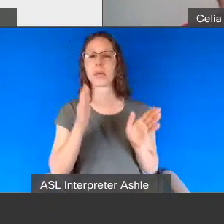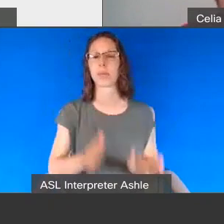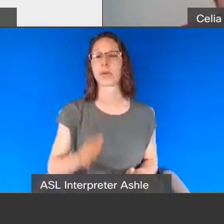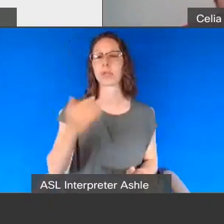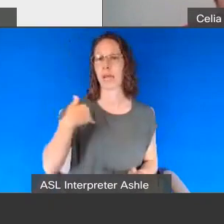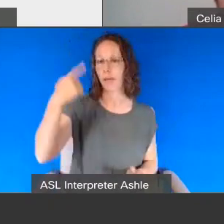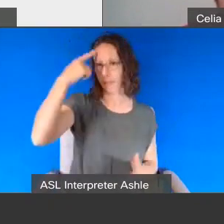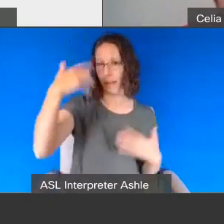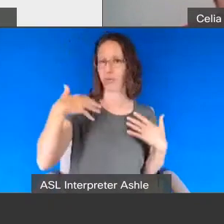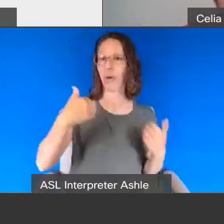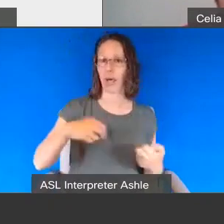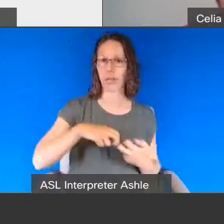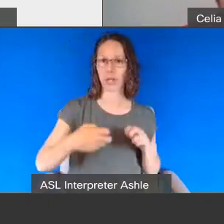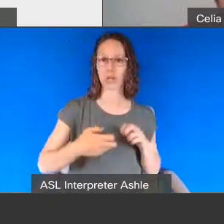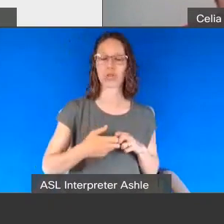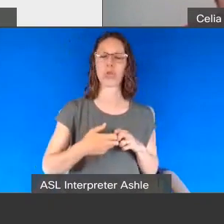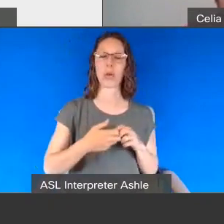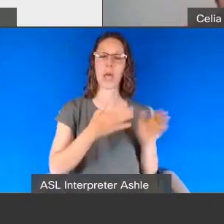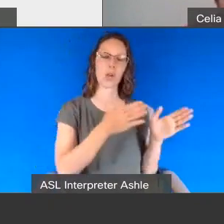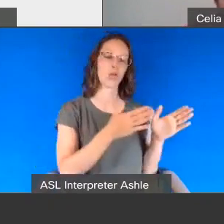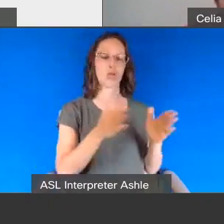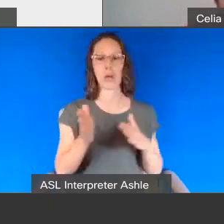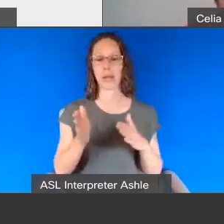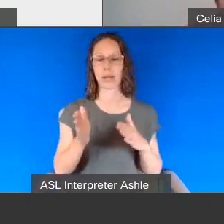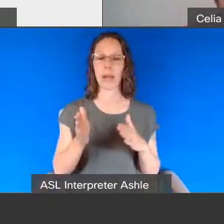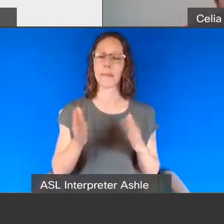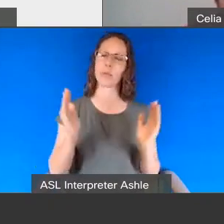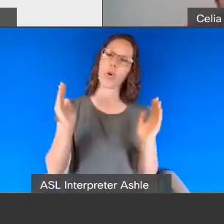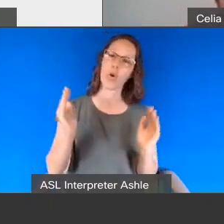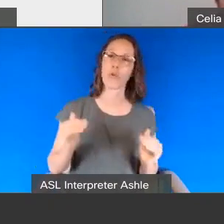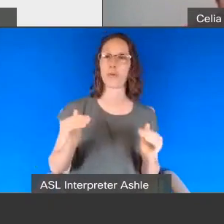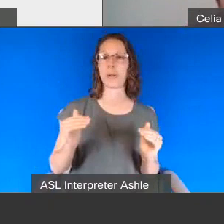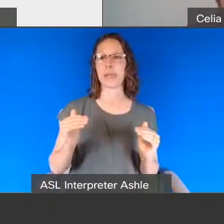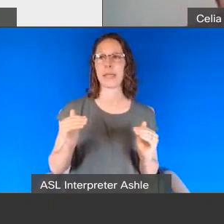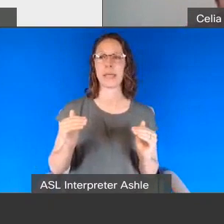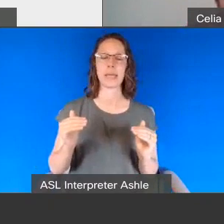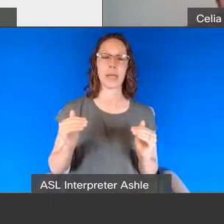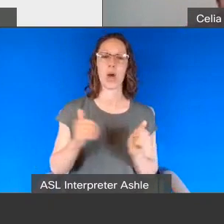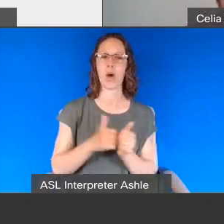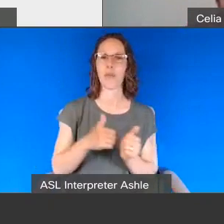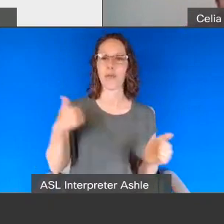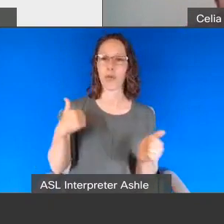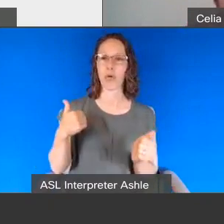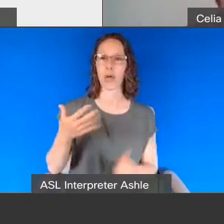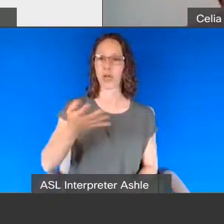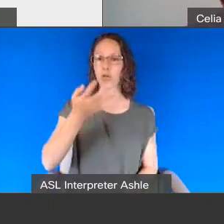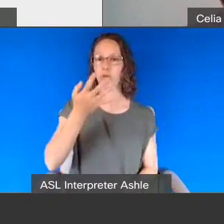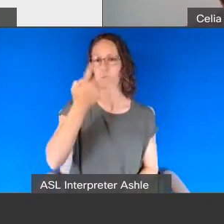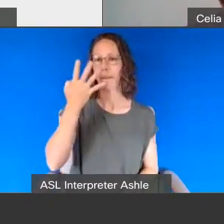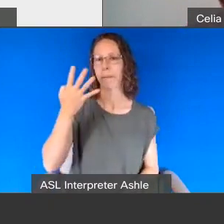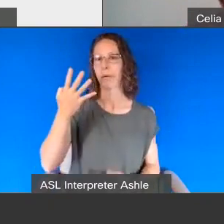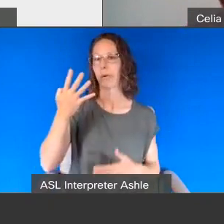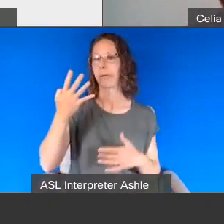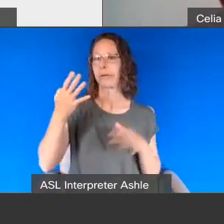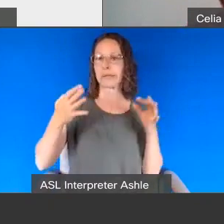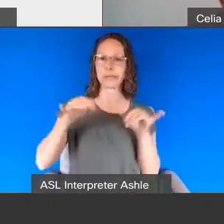they're able to redirect them uh so that they can hopefully get out of the criminal system and into something that's more appropriate